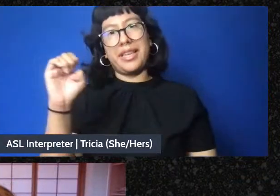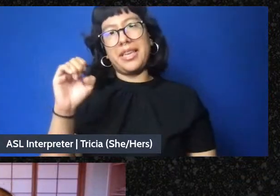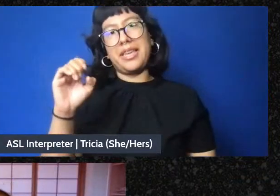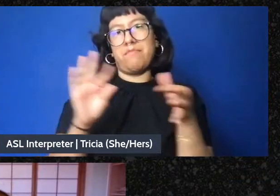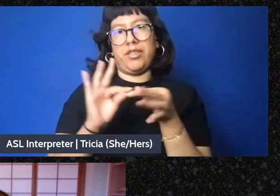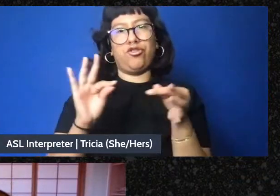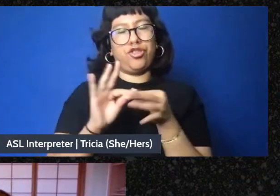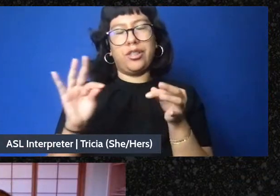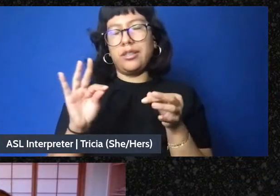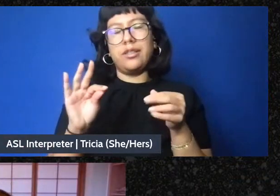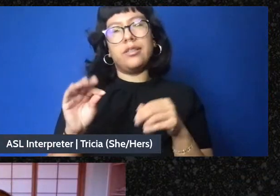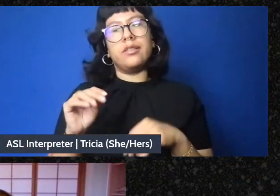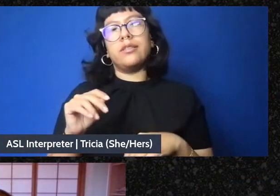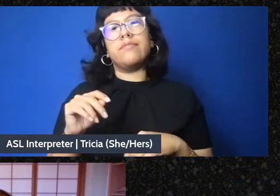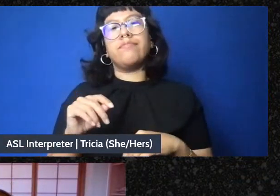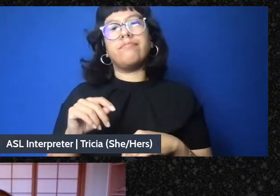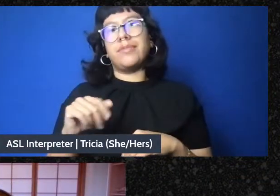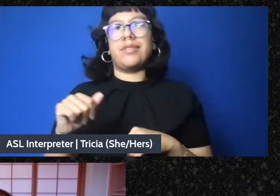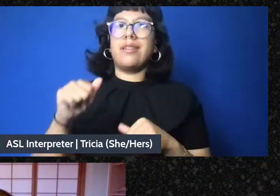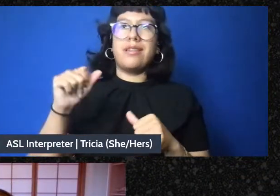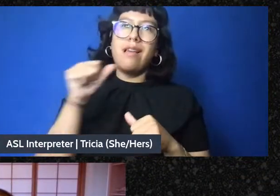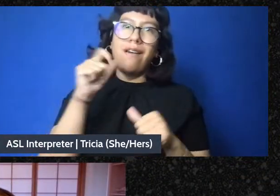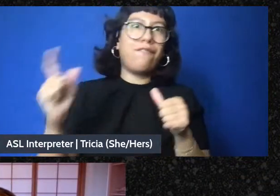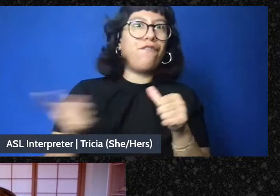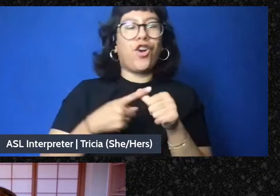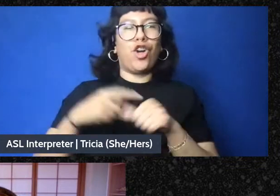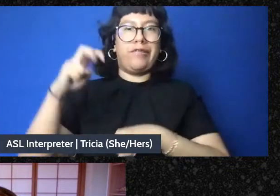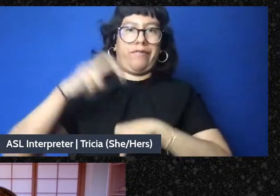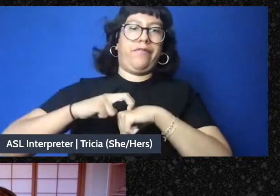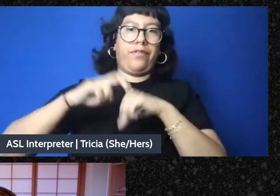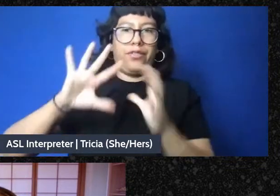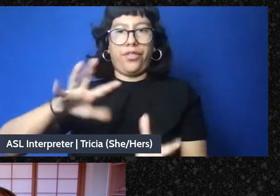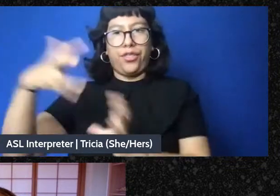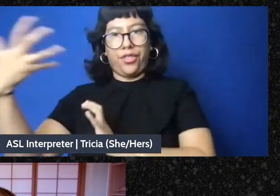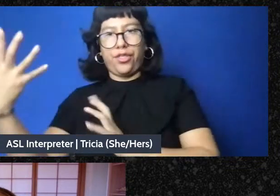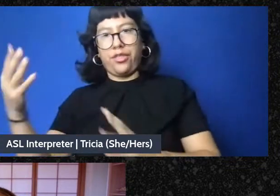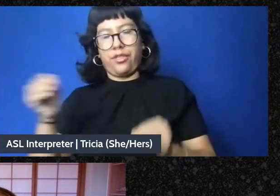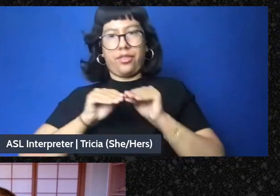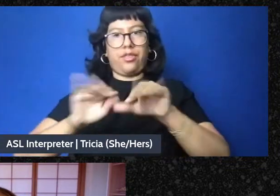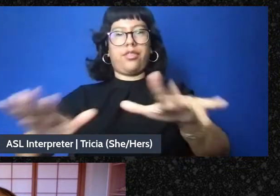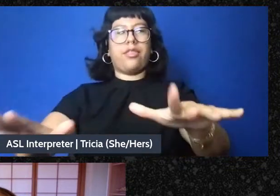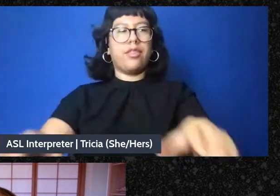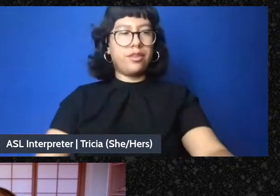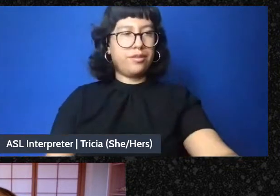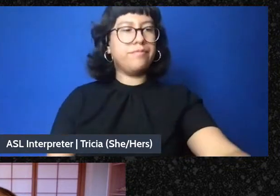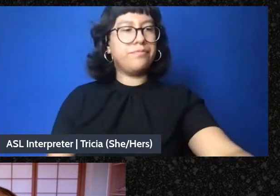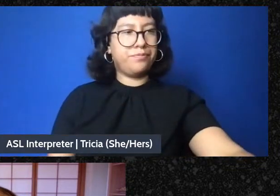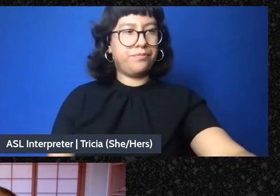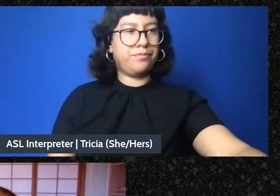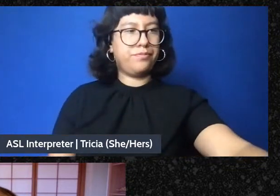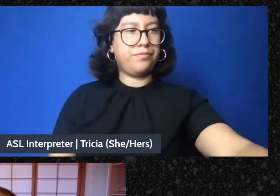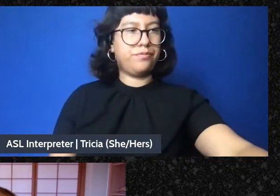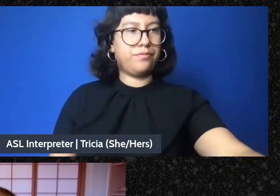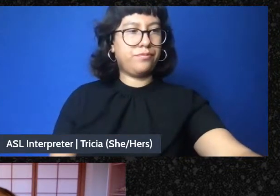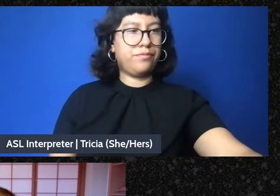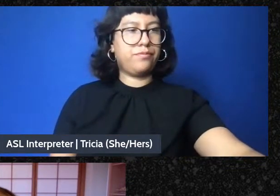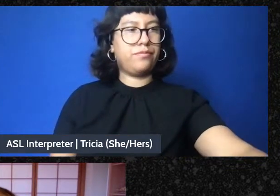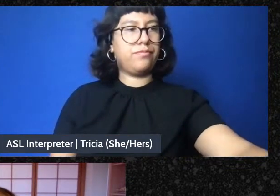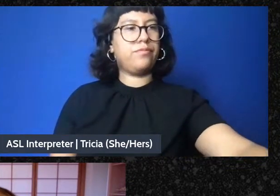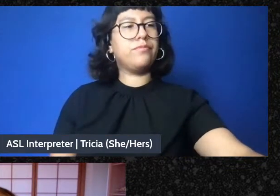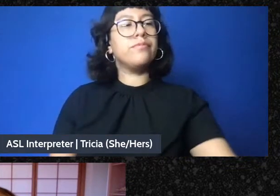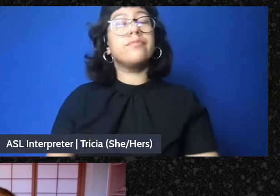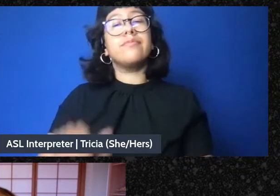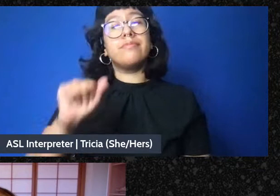the first viral catastrophe that we're living through as well. As Adrian